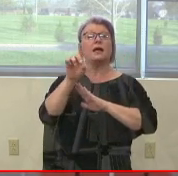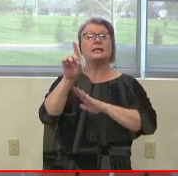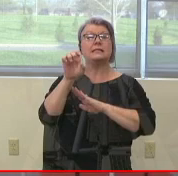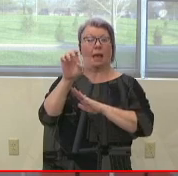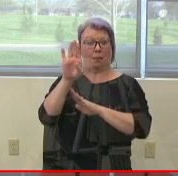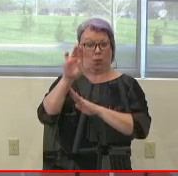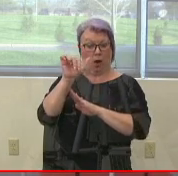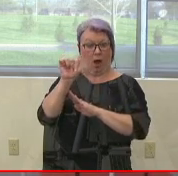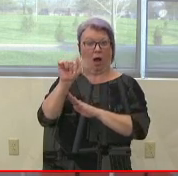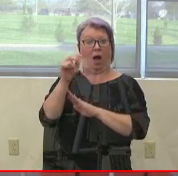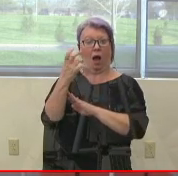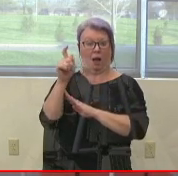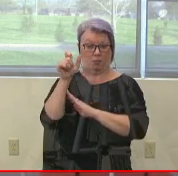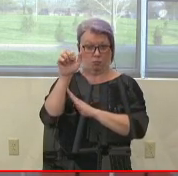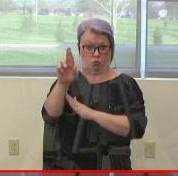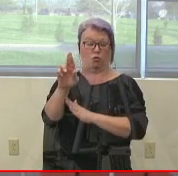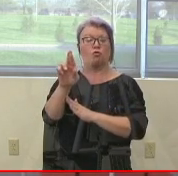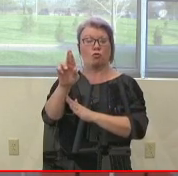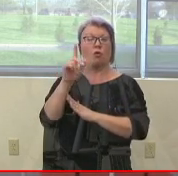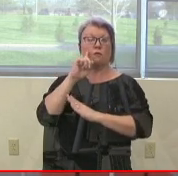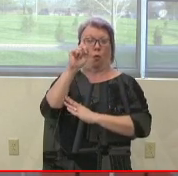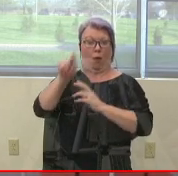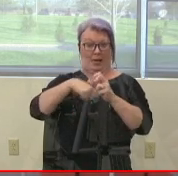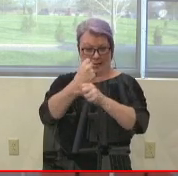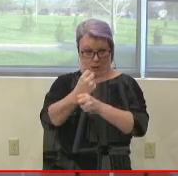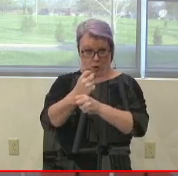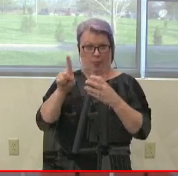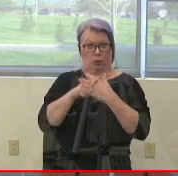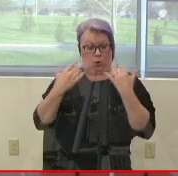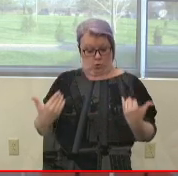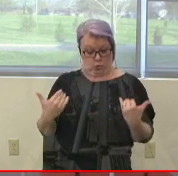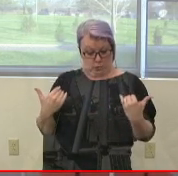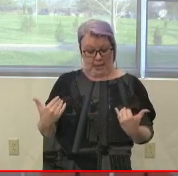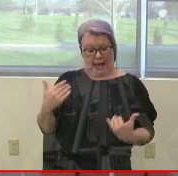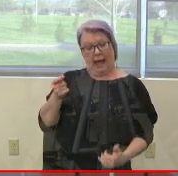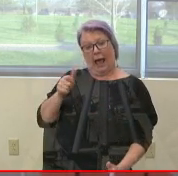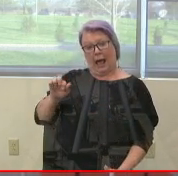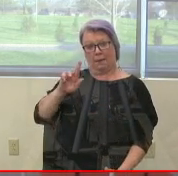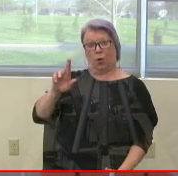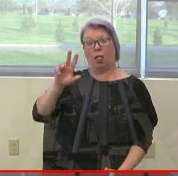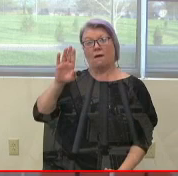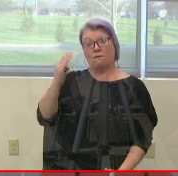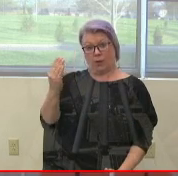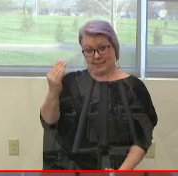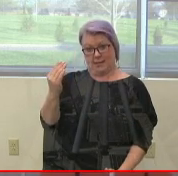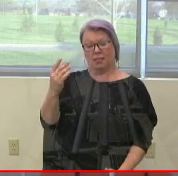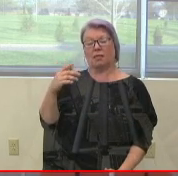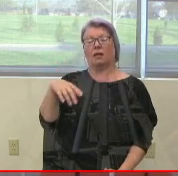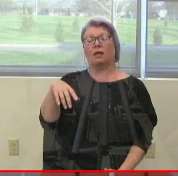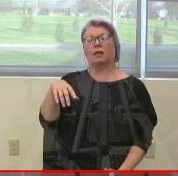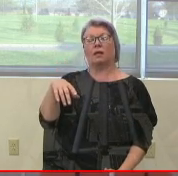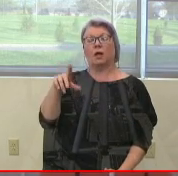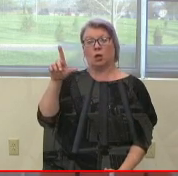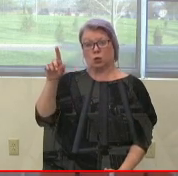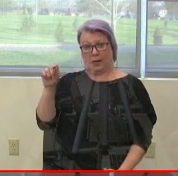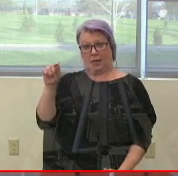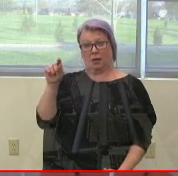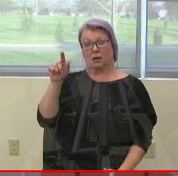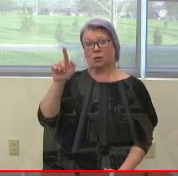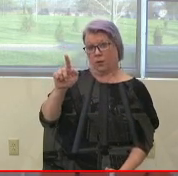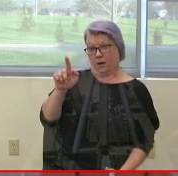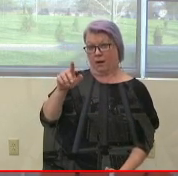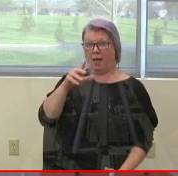term commencing April 14th, 2021 and ending April 13th, 2022? So may I. Second.